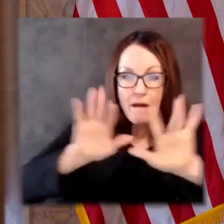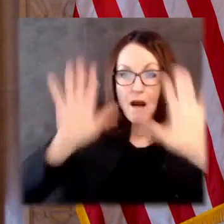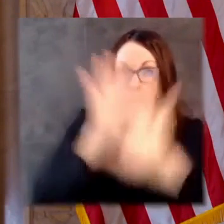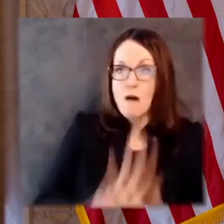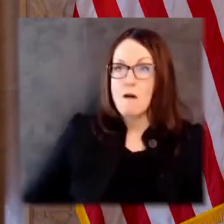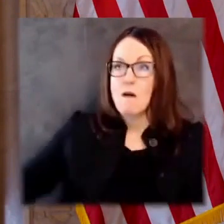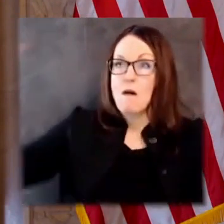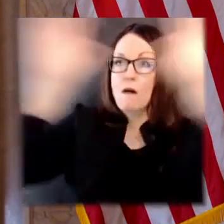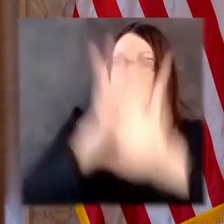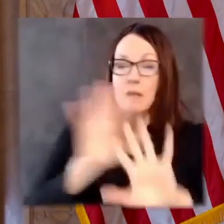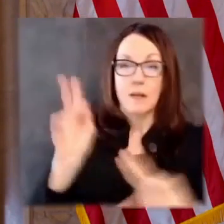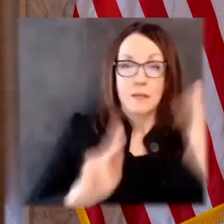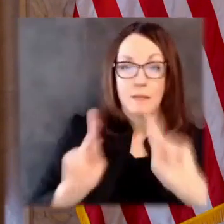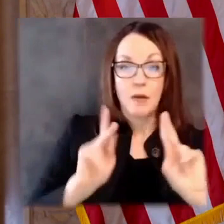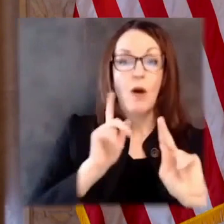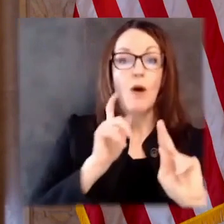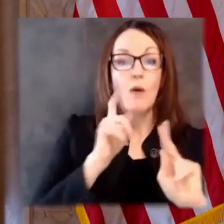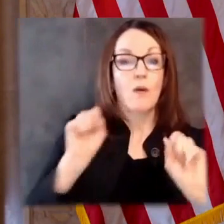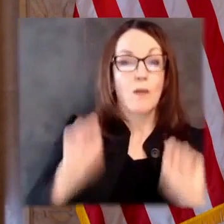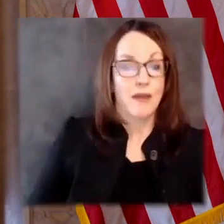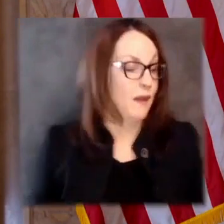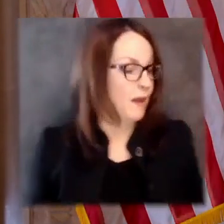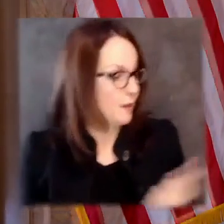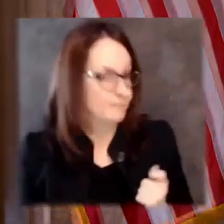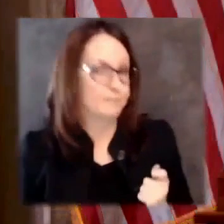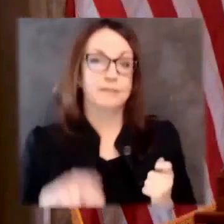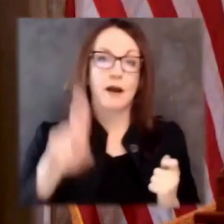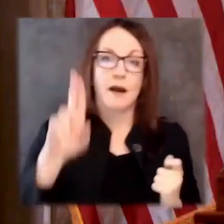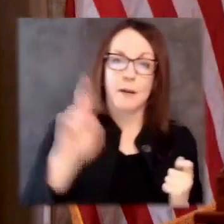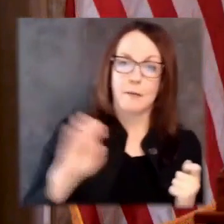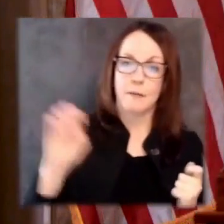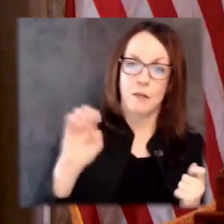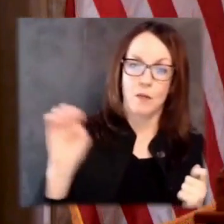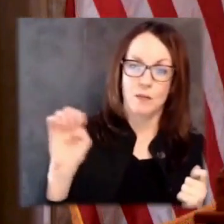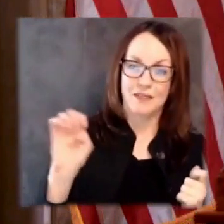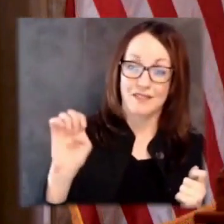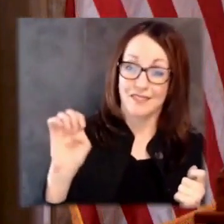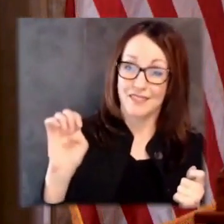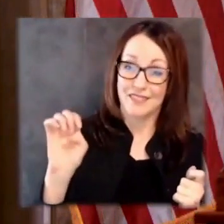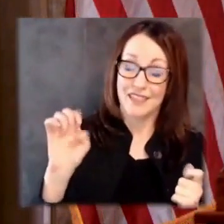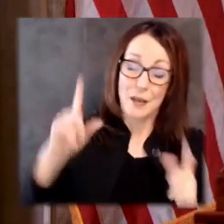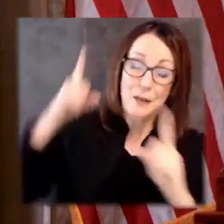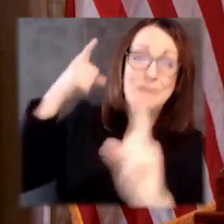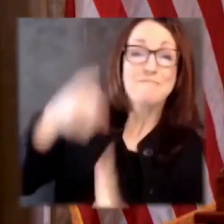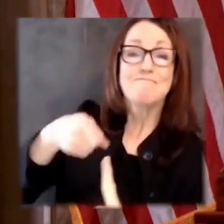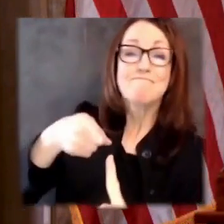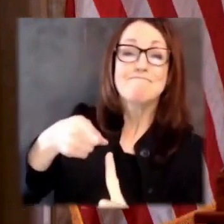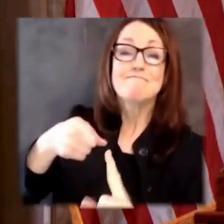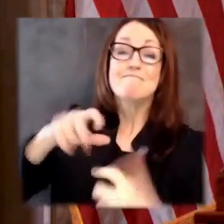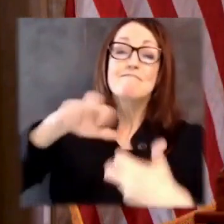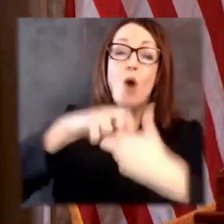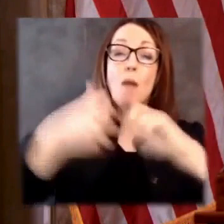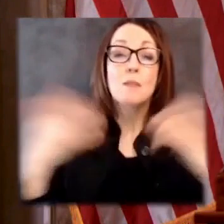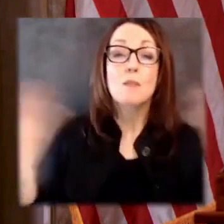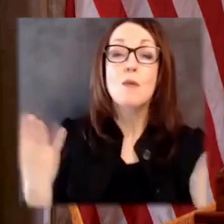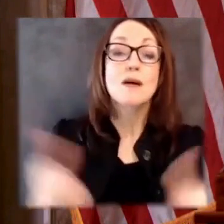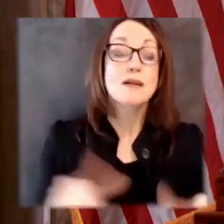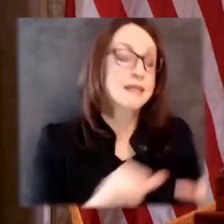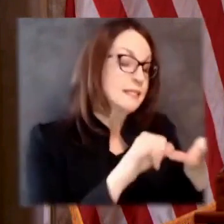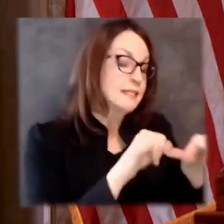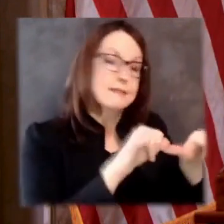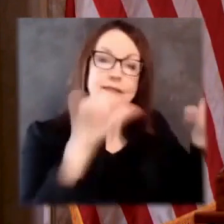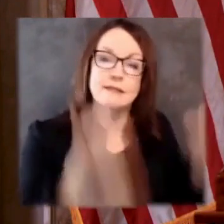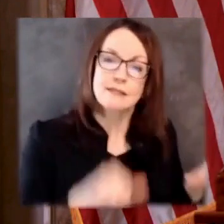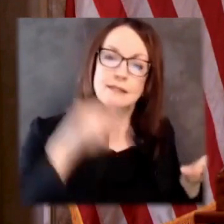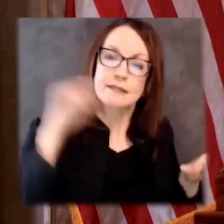unemployment insurance benefits to folks across our state. But the bottom line is that our unemployment system